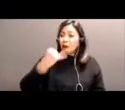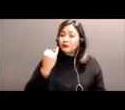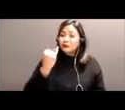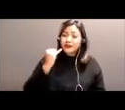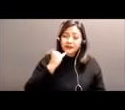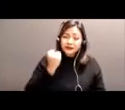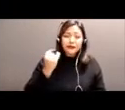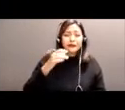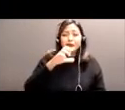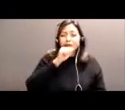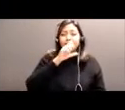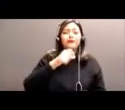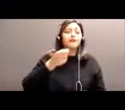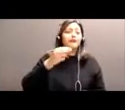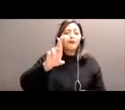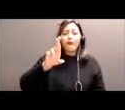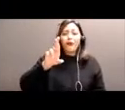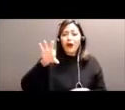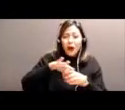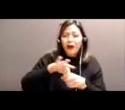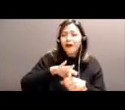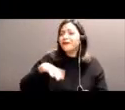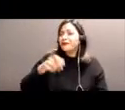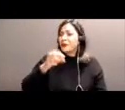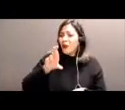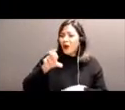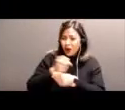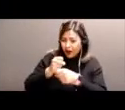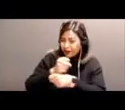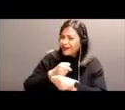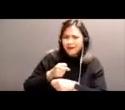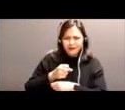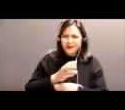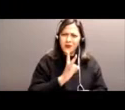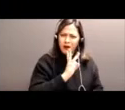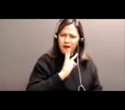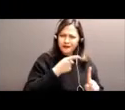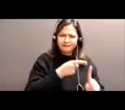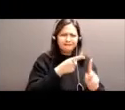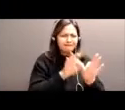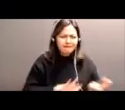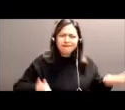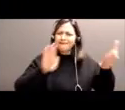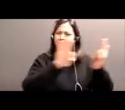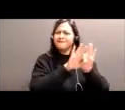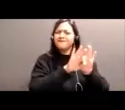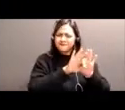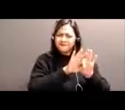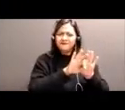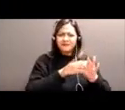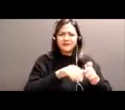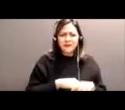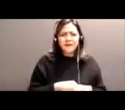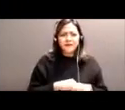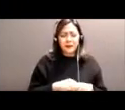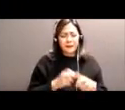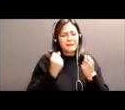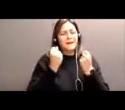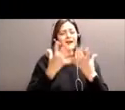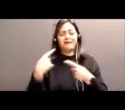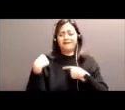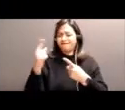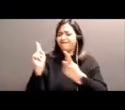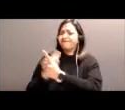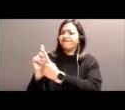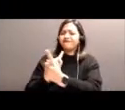Healthy, clean water is what we need. And many of you, who I've met over the years, you may be able to